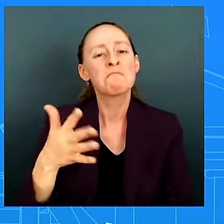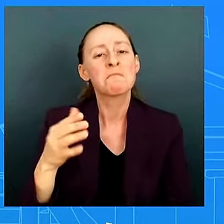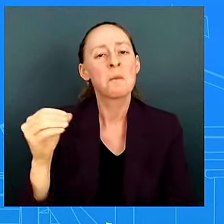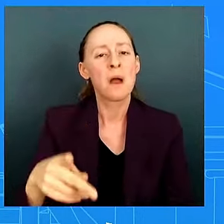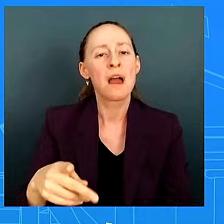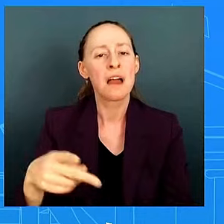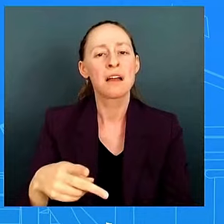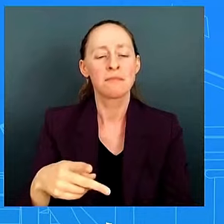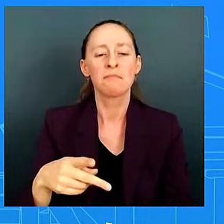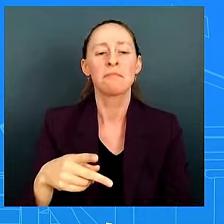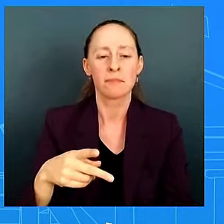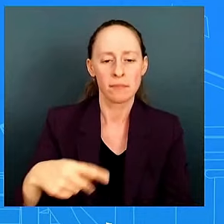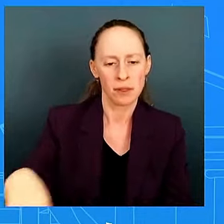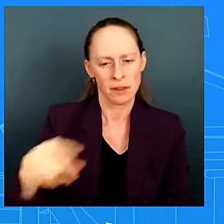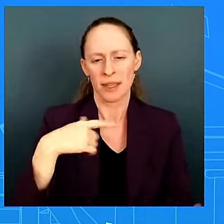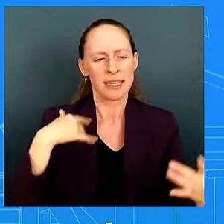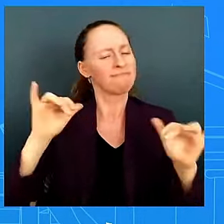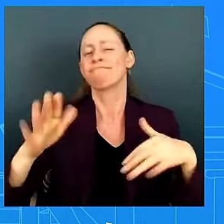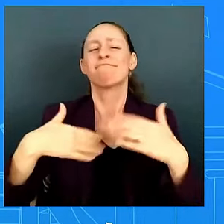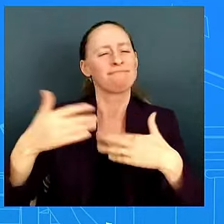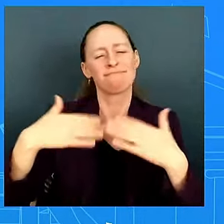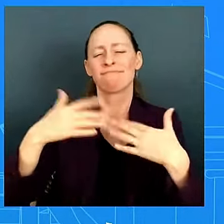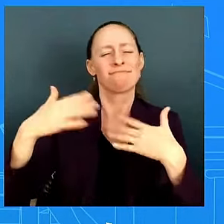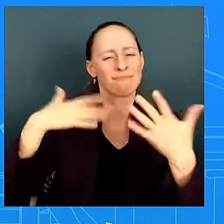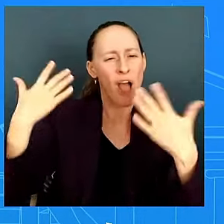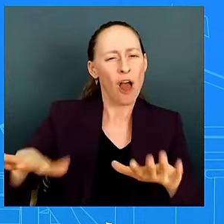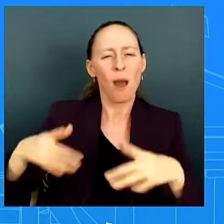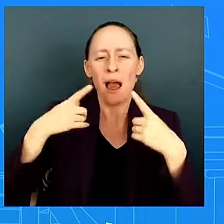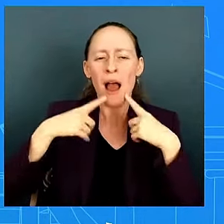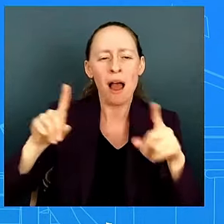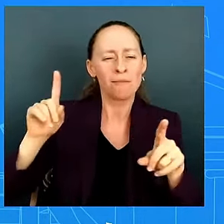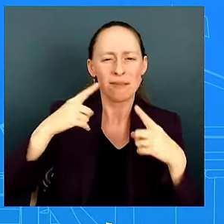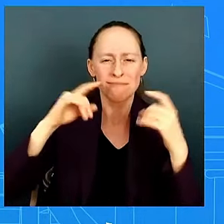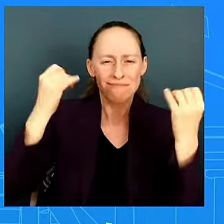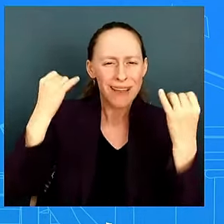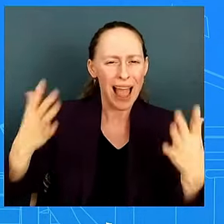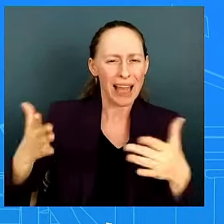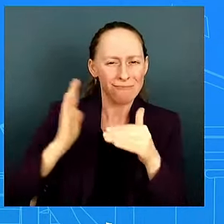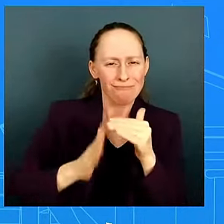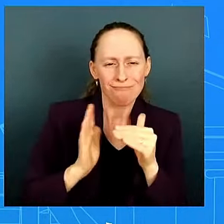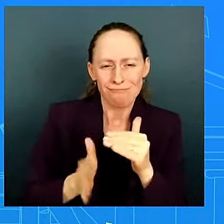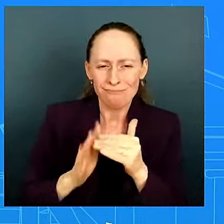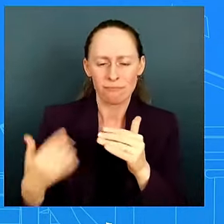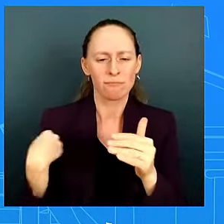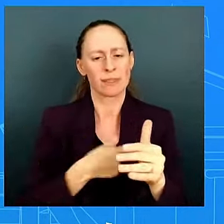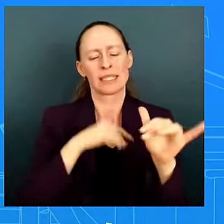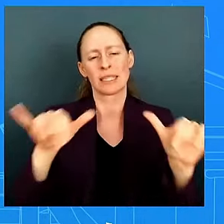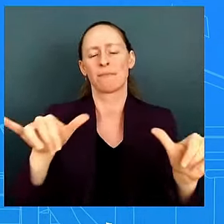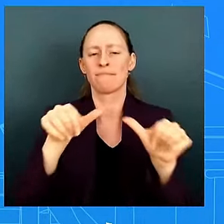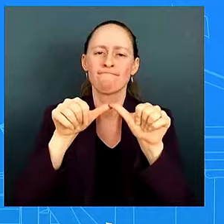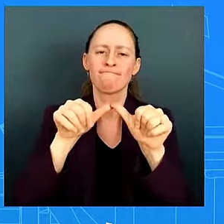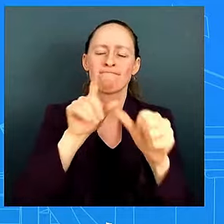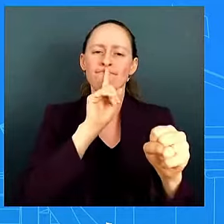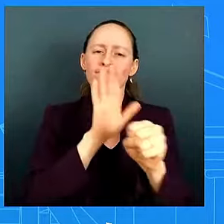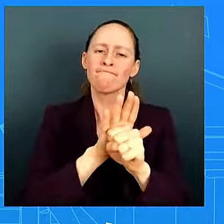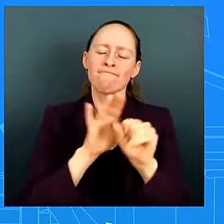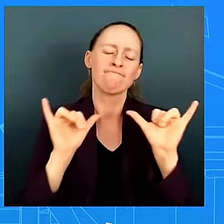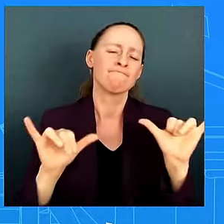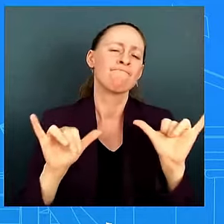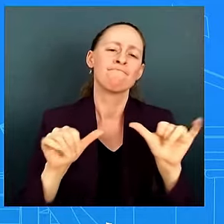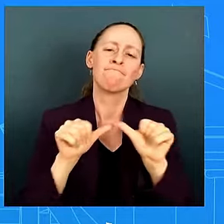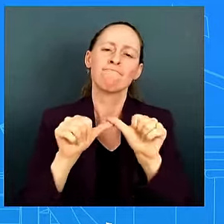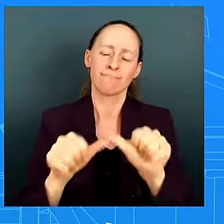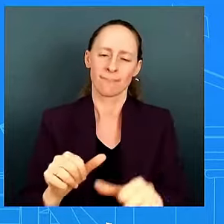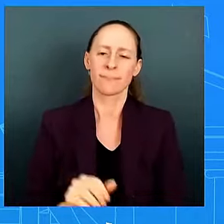continuing to fight for the american people that is our commitment and that's what we're going to continue to do thank you thanks michael go ahead thanks green i have two